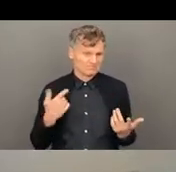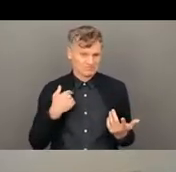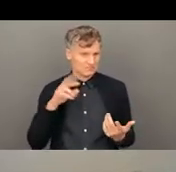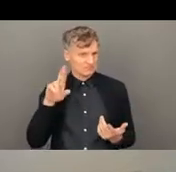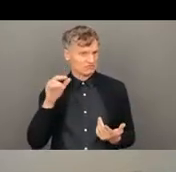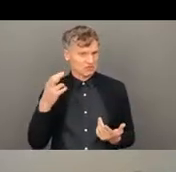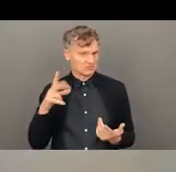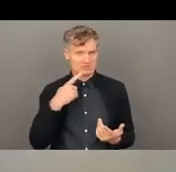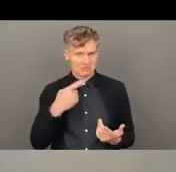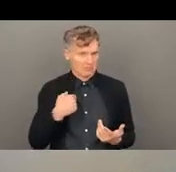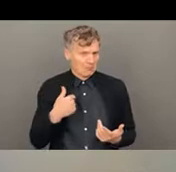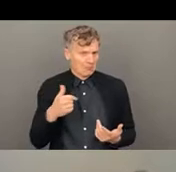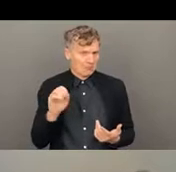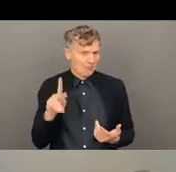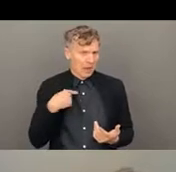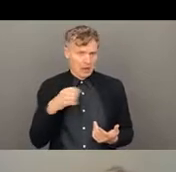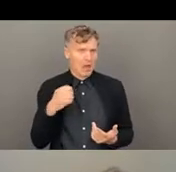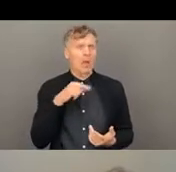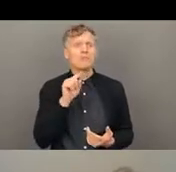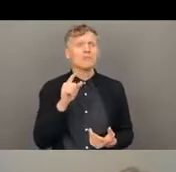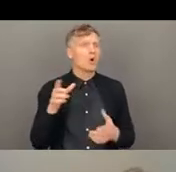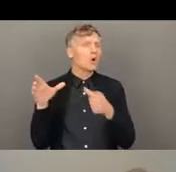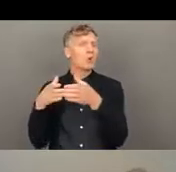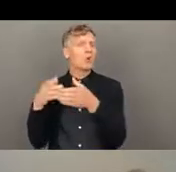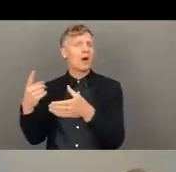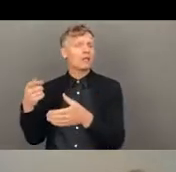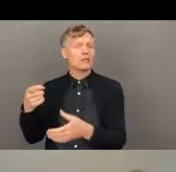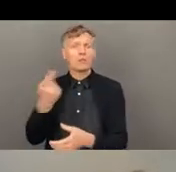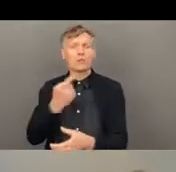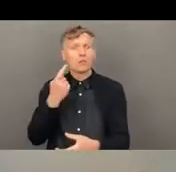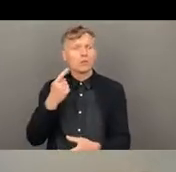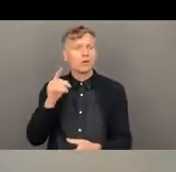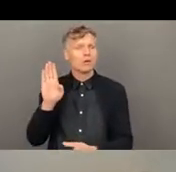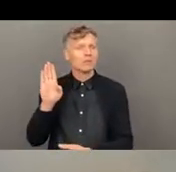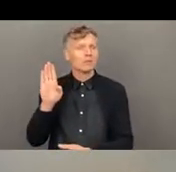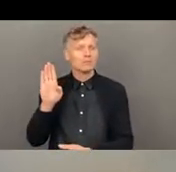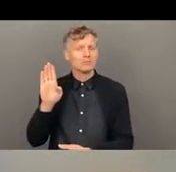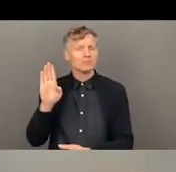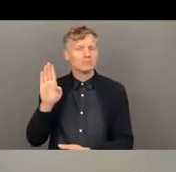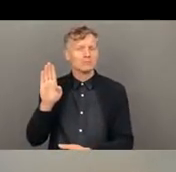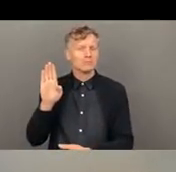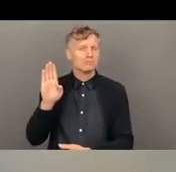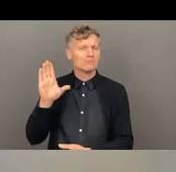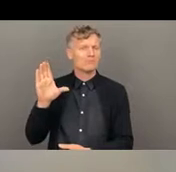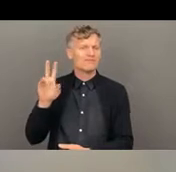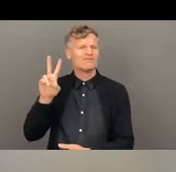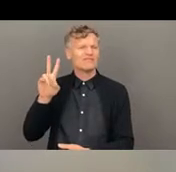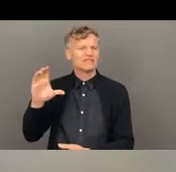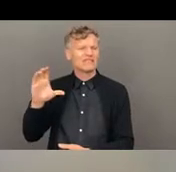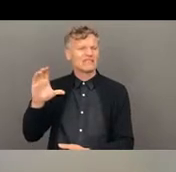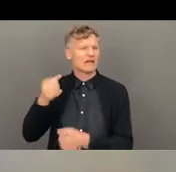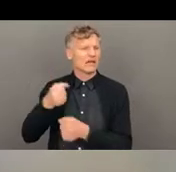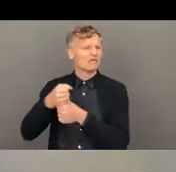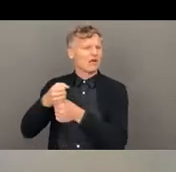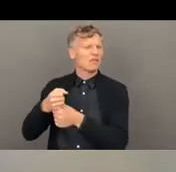great. So, yeah, whoever was in group one, the VC rep in room one, I should actually have a list of them here. Yeah. So